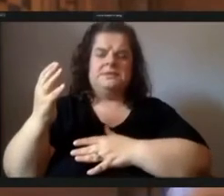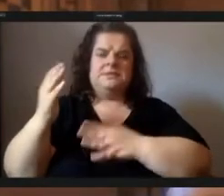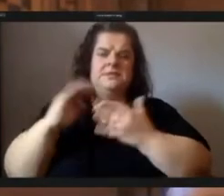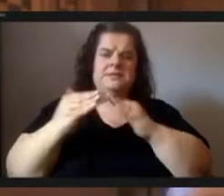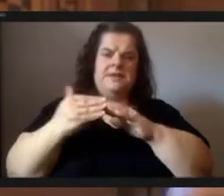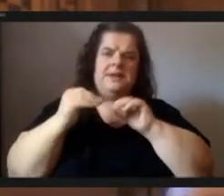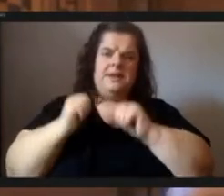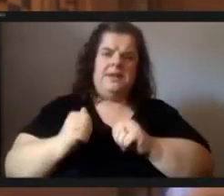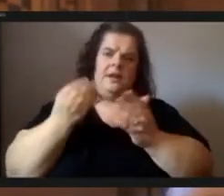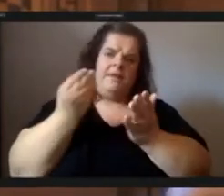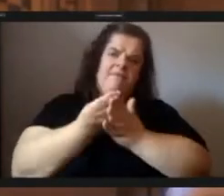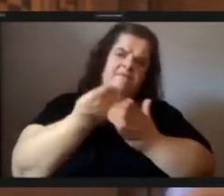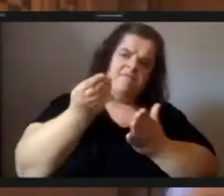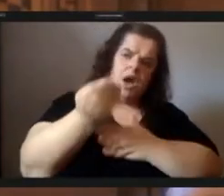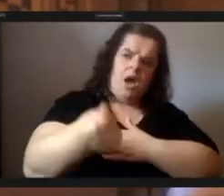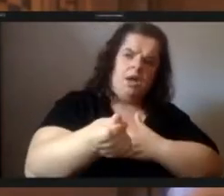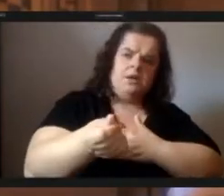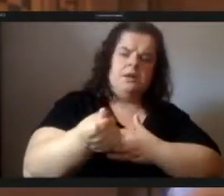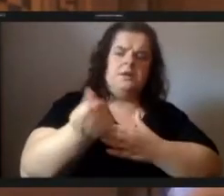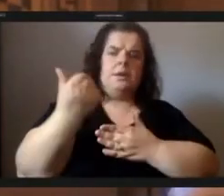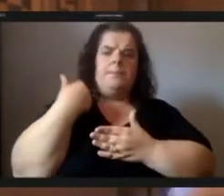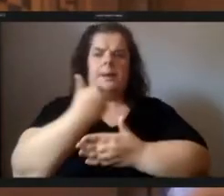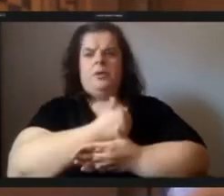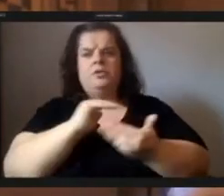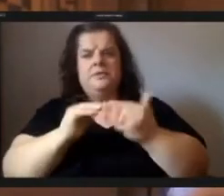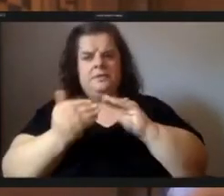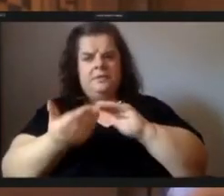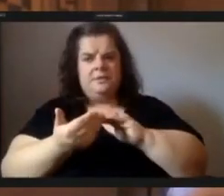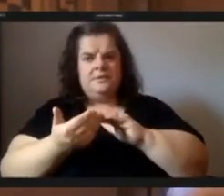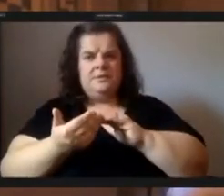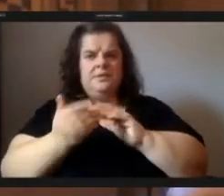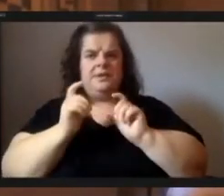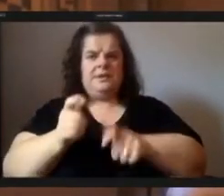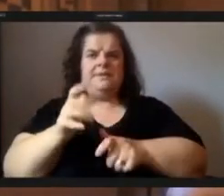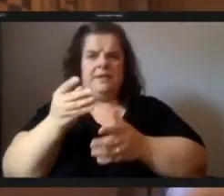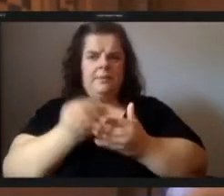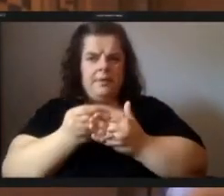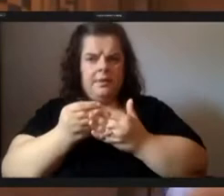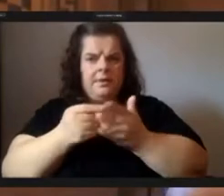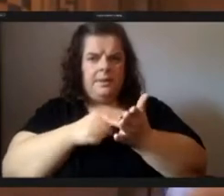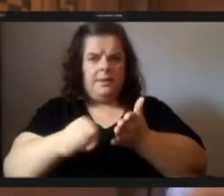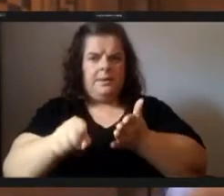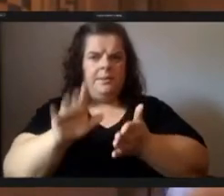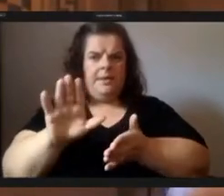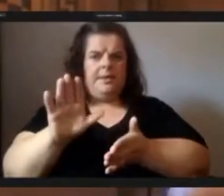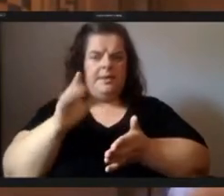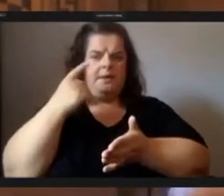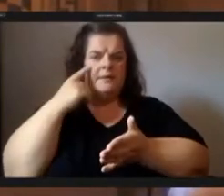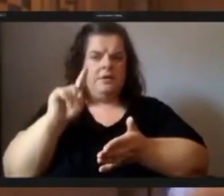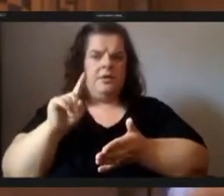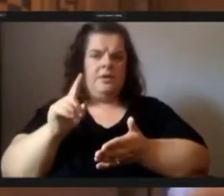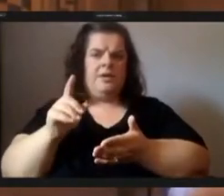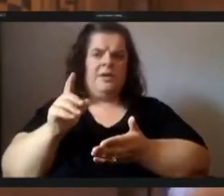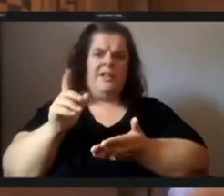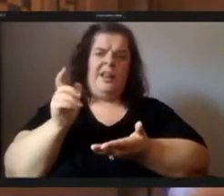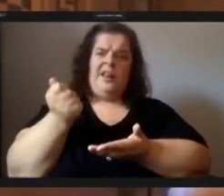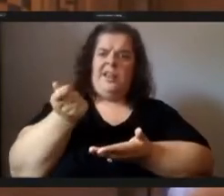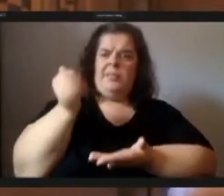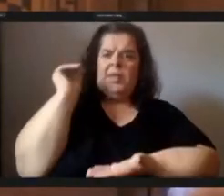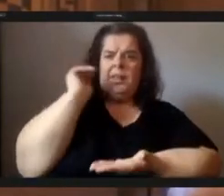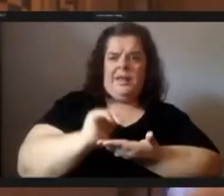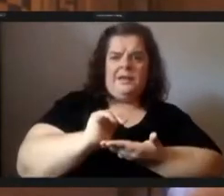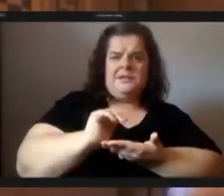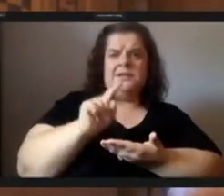members of the community and and give them money and pay them for what would amount to less than a hundred